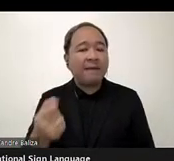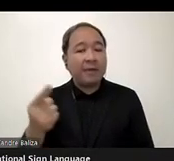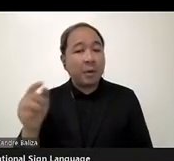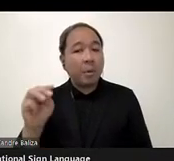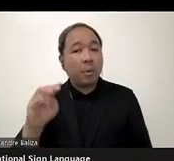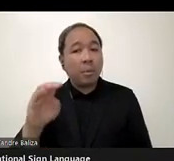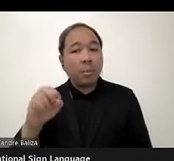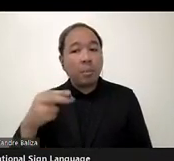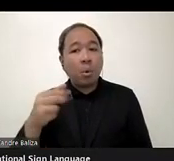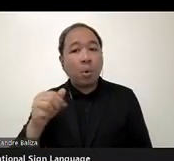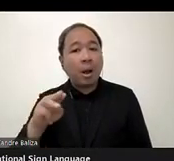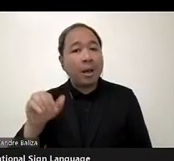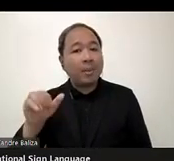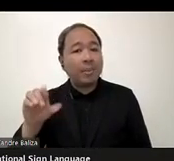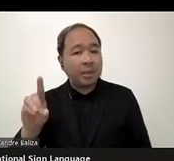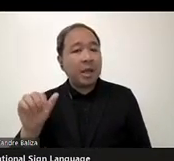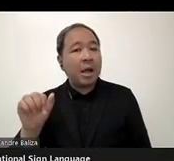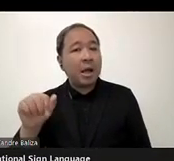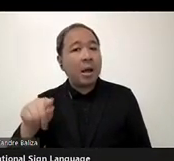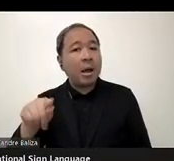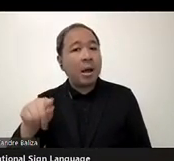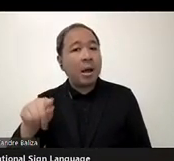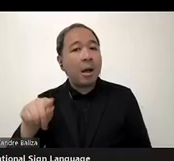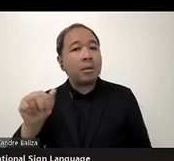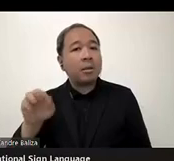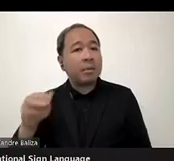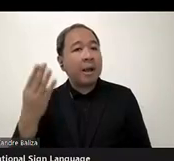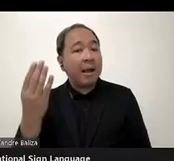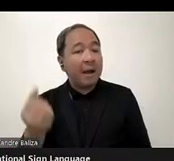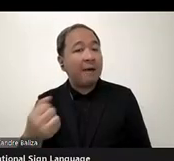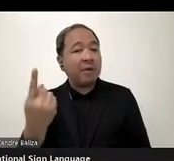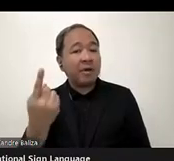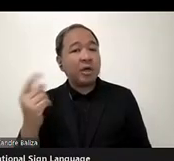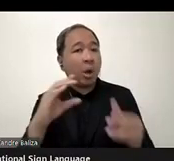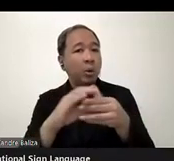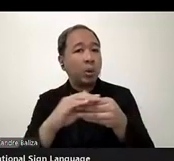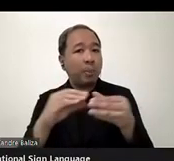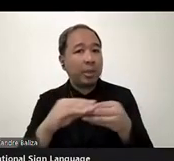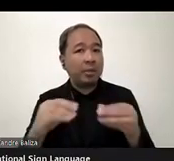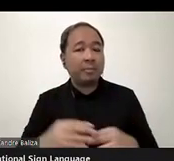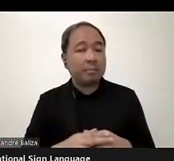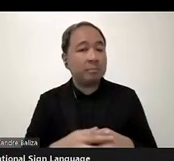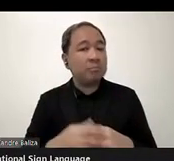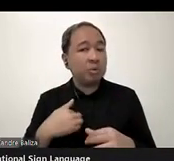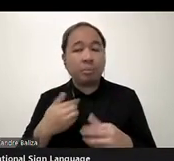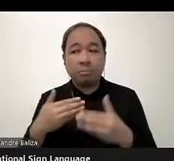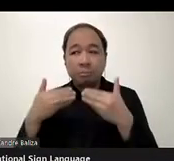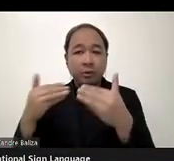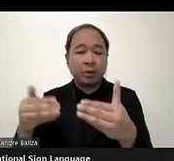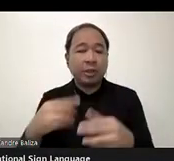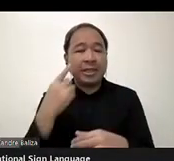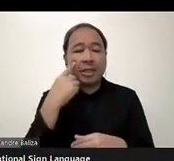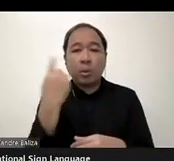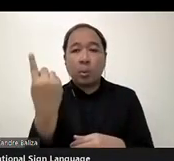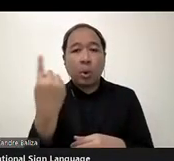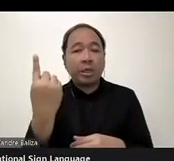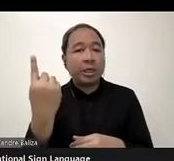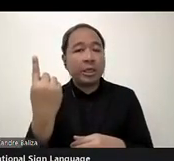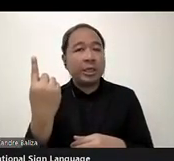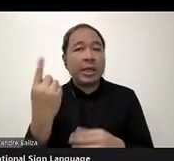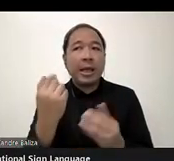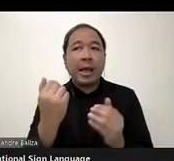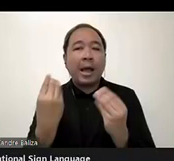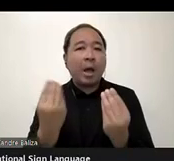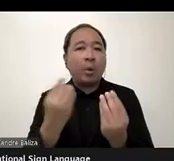read it? Oh, please go ahead, Deidre. One thing that needs work is helping countries